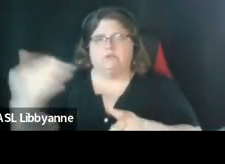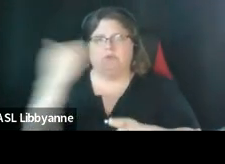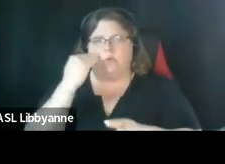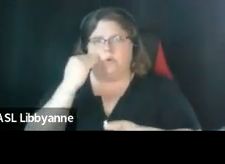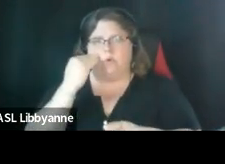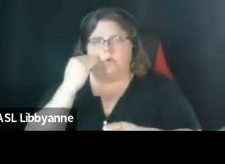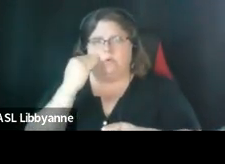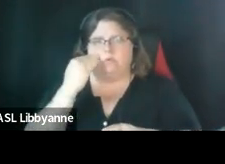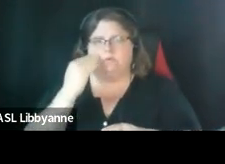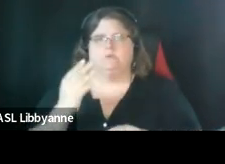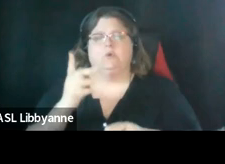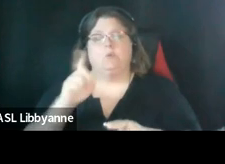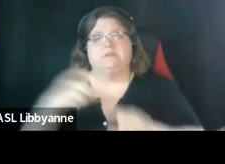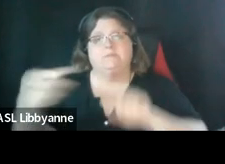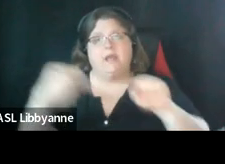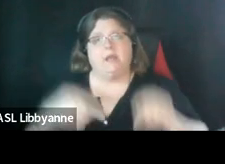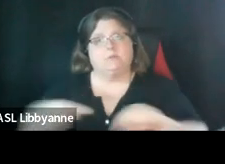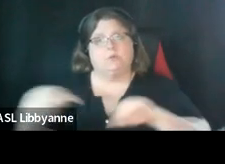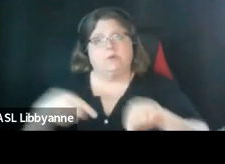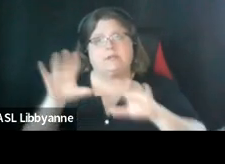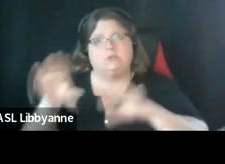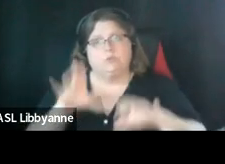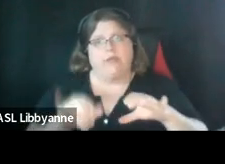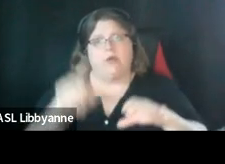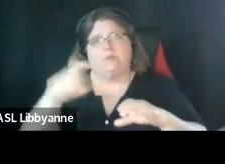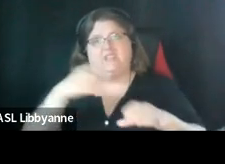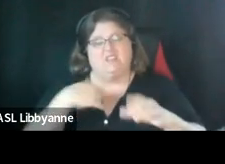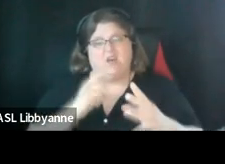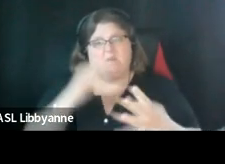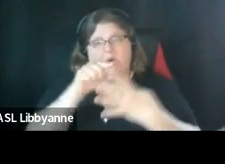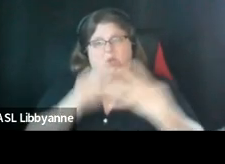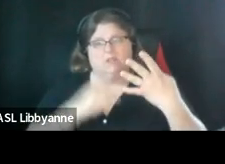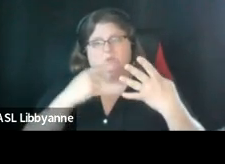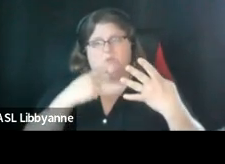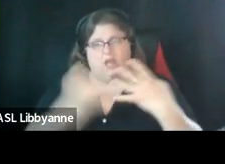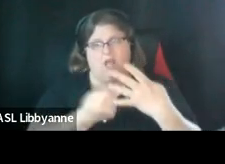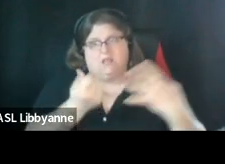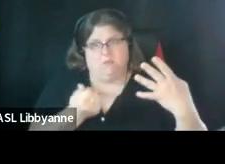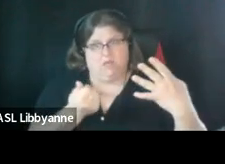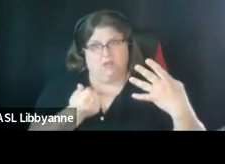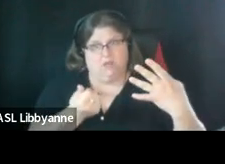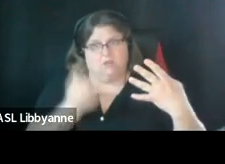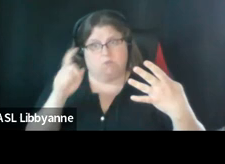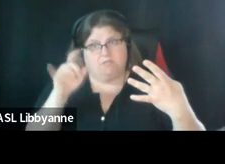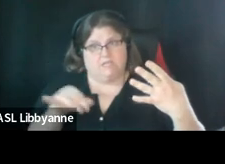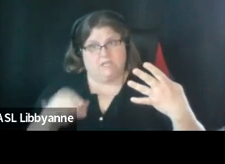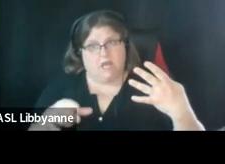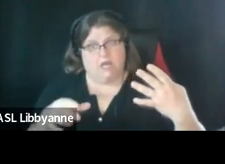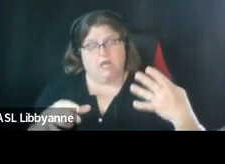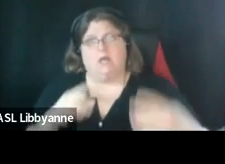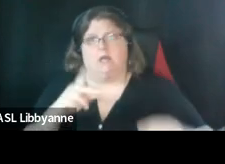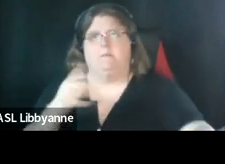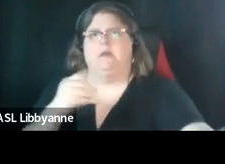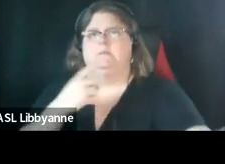and be able to do that do we need that synthesized bullet to say eliminate it right well right